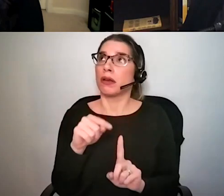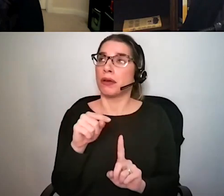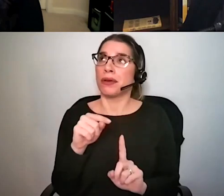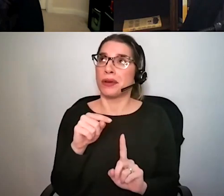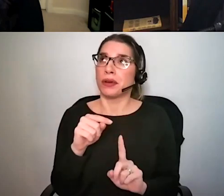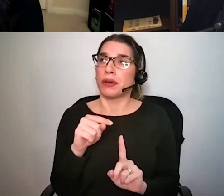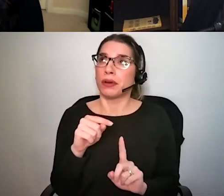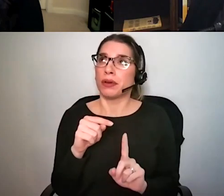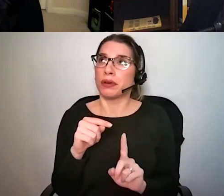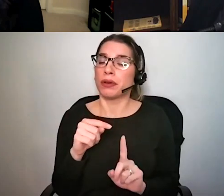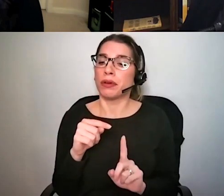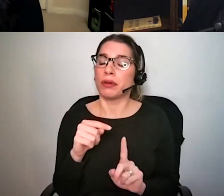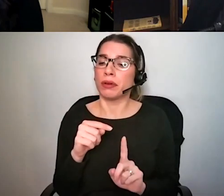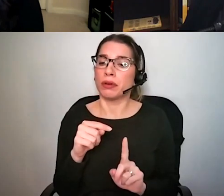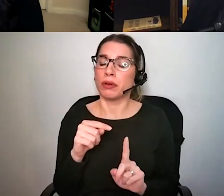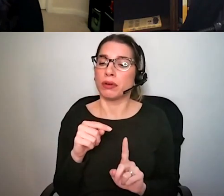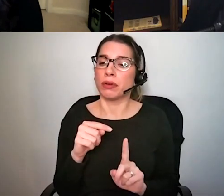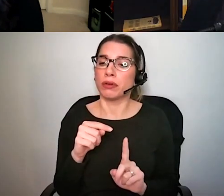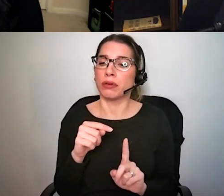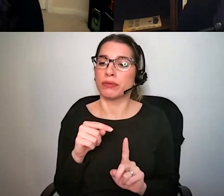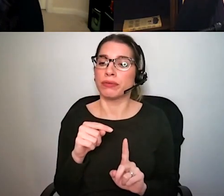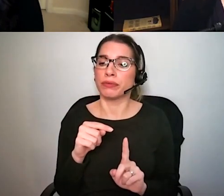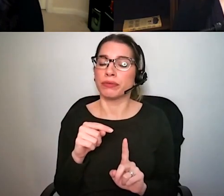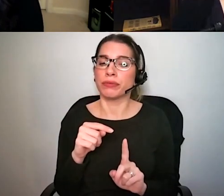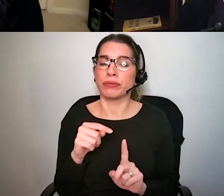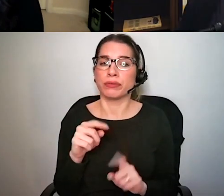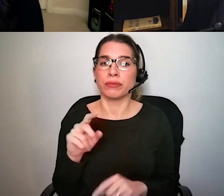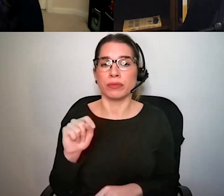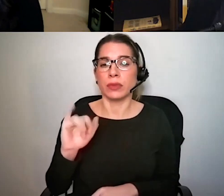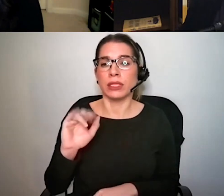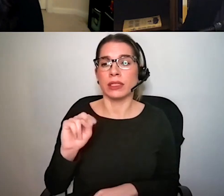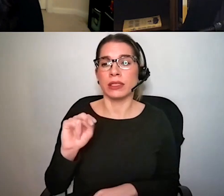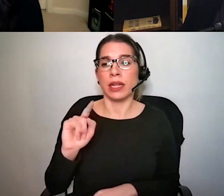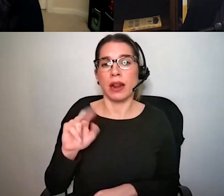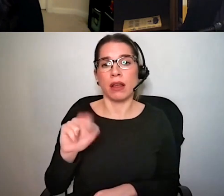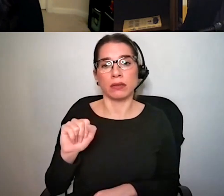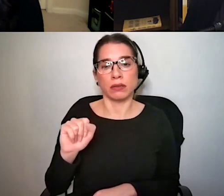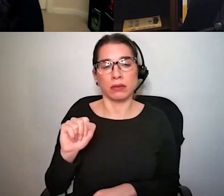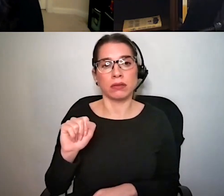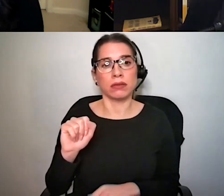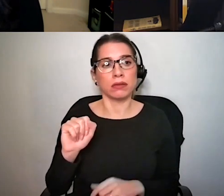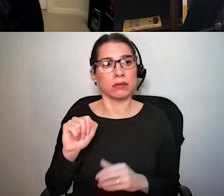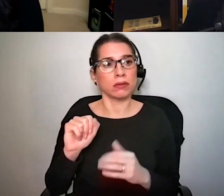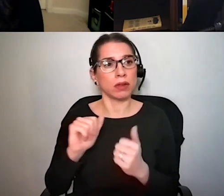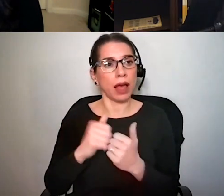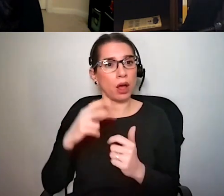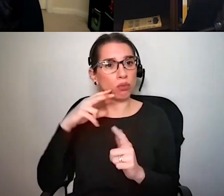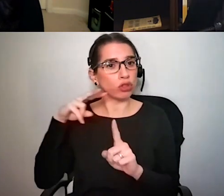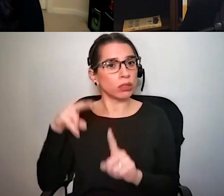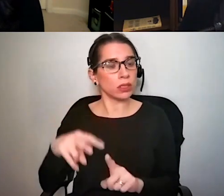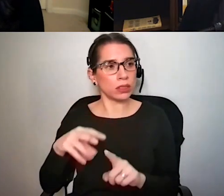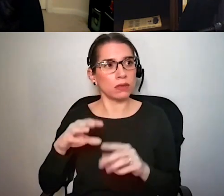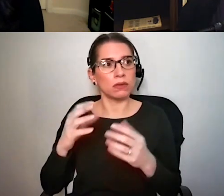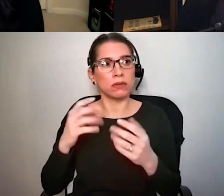how the perceptive tinnitus is is being generated and I think that there are a lot of cool questions that come out of that as well